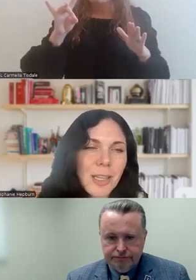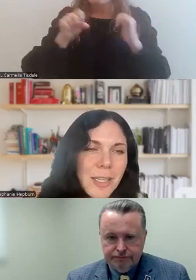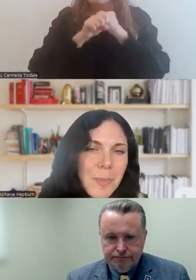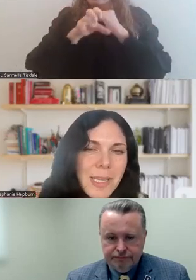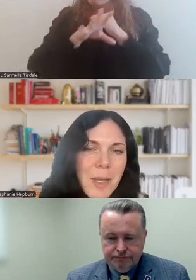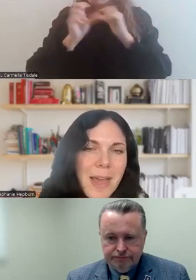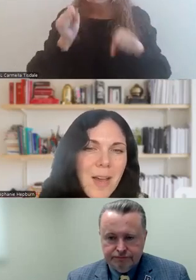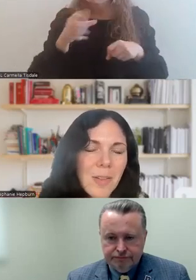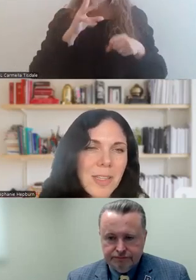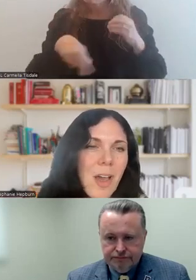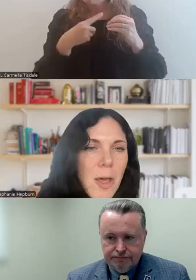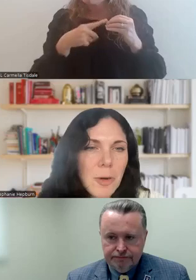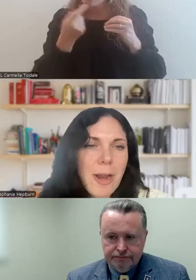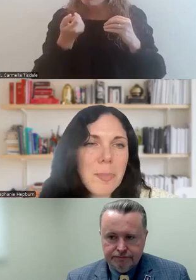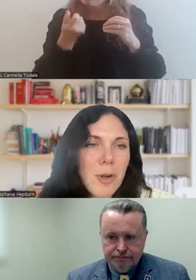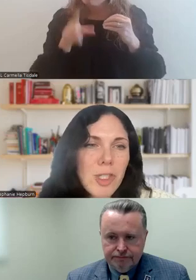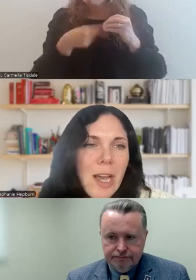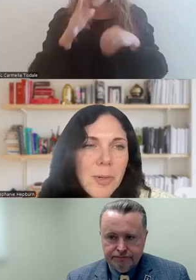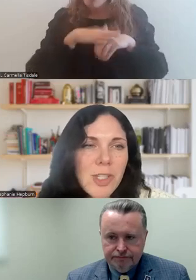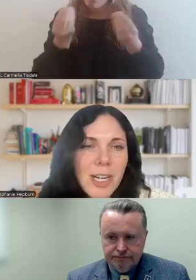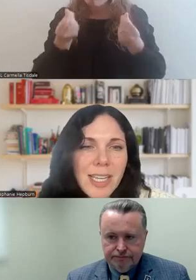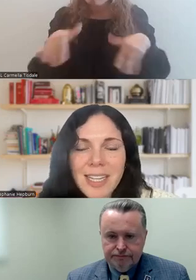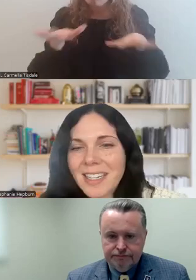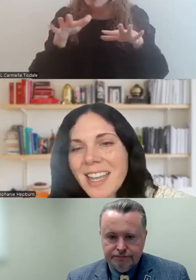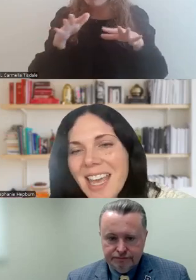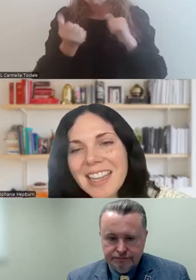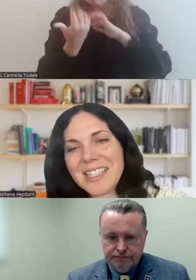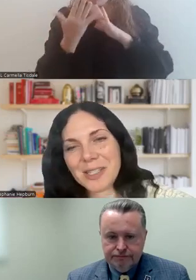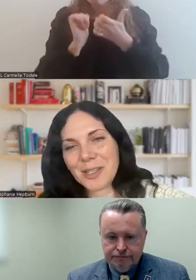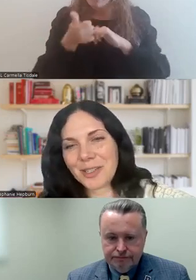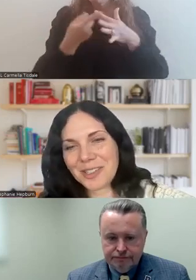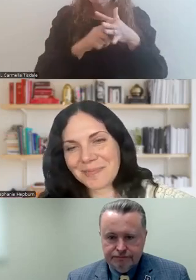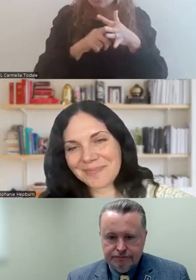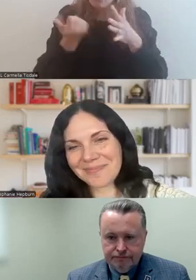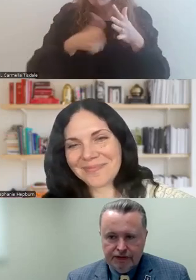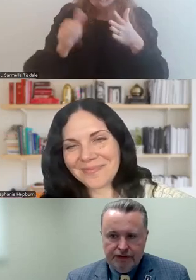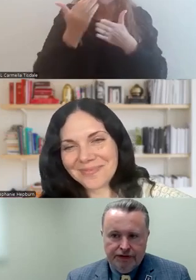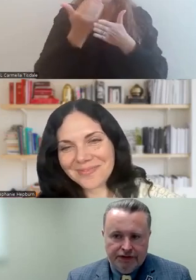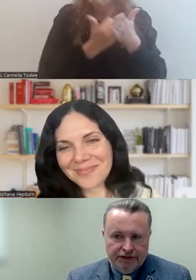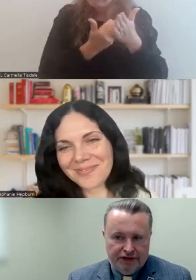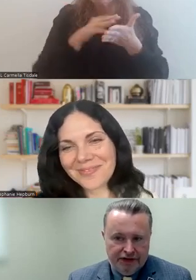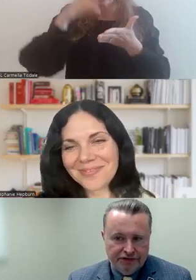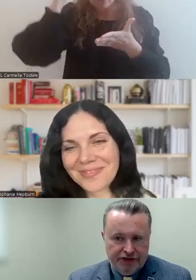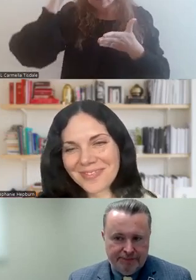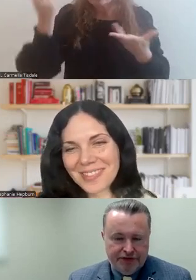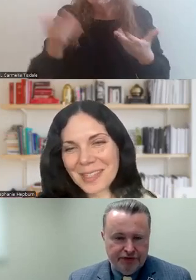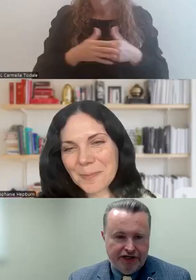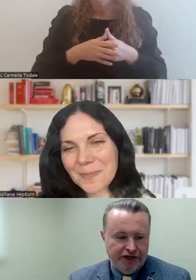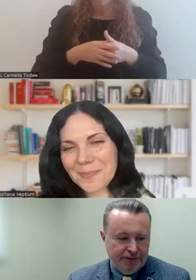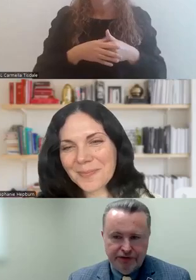Can you talk a little bit about the on-the-ground approach, how it started and any lessons learned? Yeah,